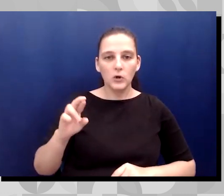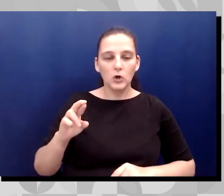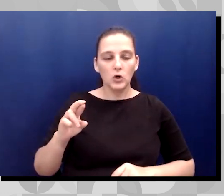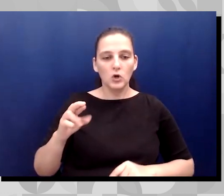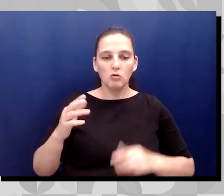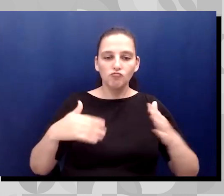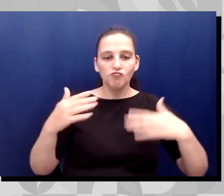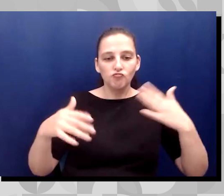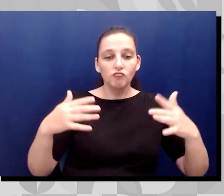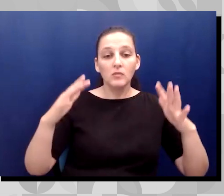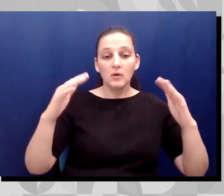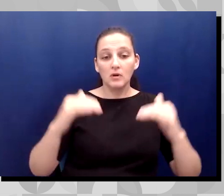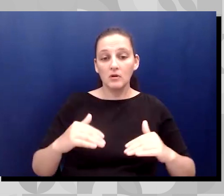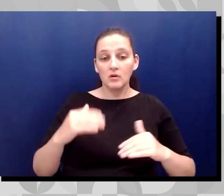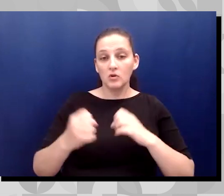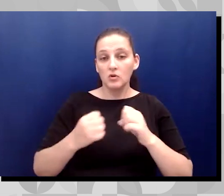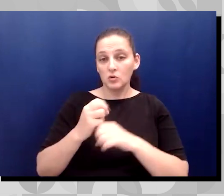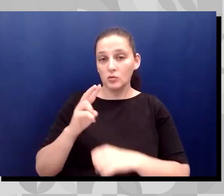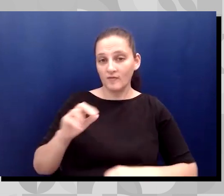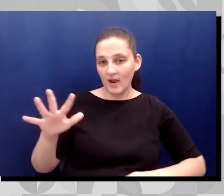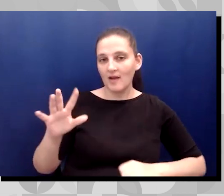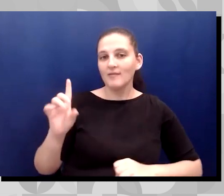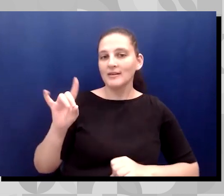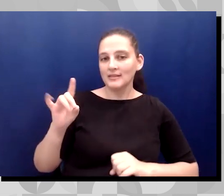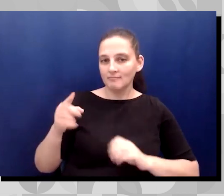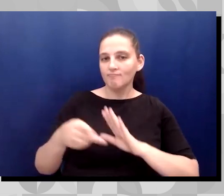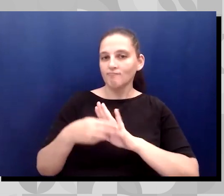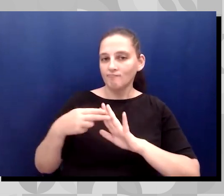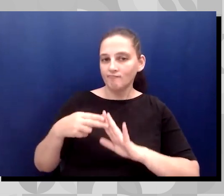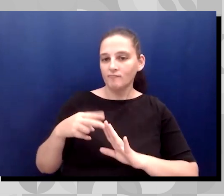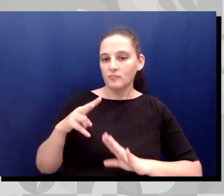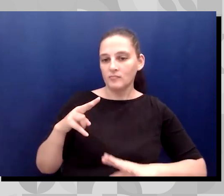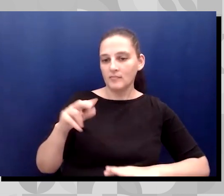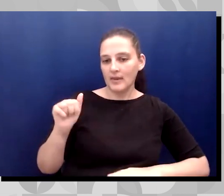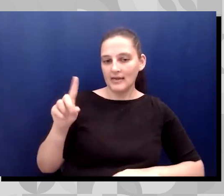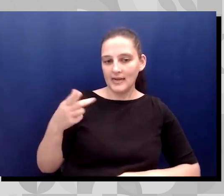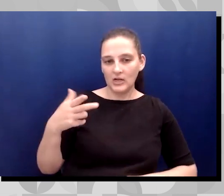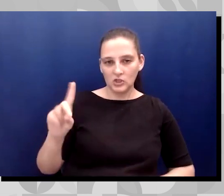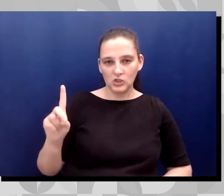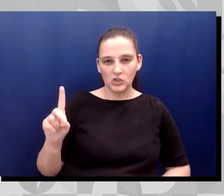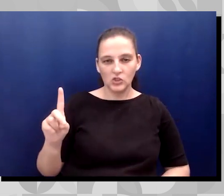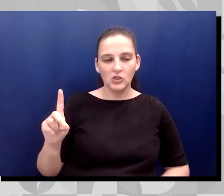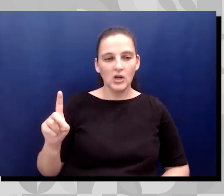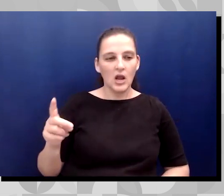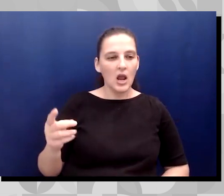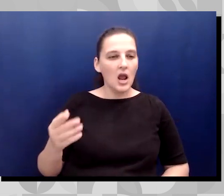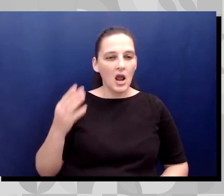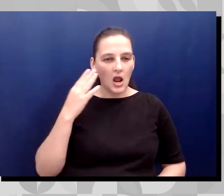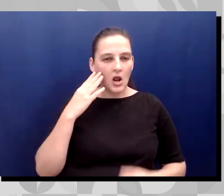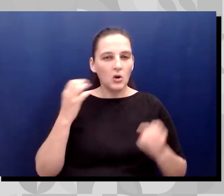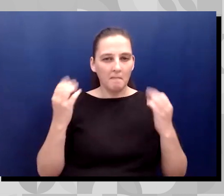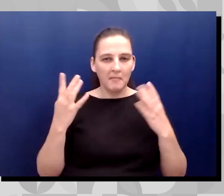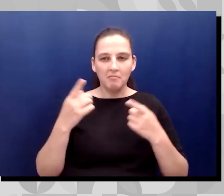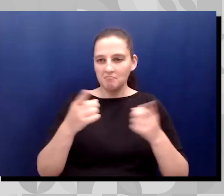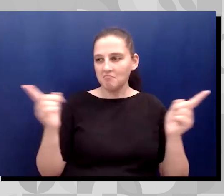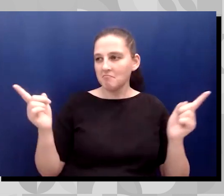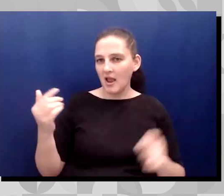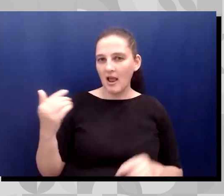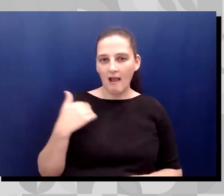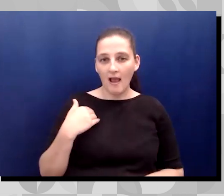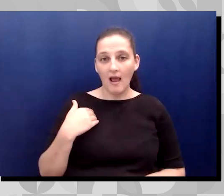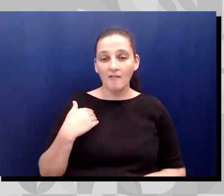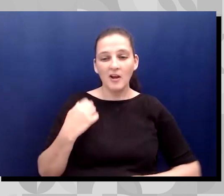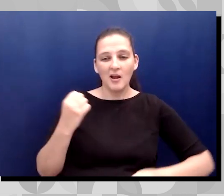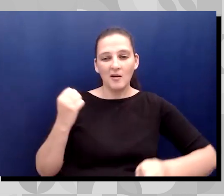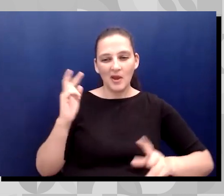I was diagnosed with ADHD, which I know a lot of people, uh, have, but there's also a lot of misconceptions about it.